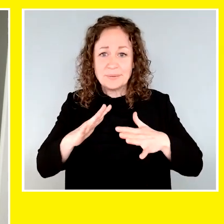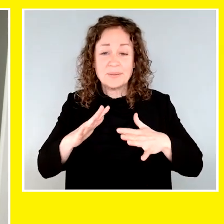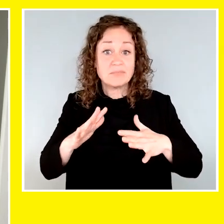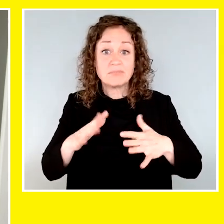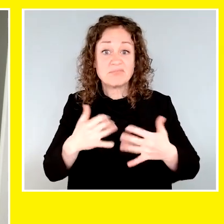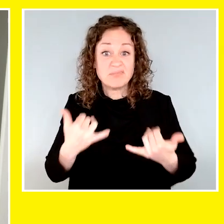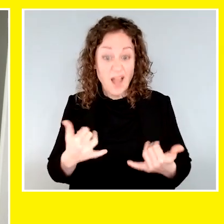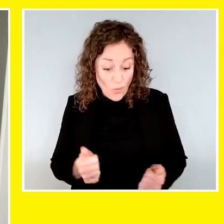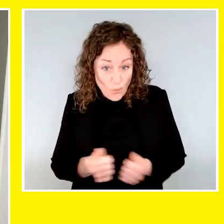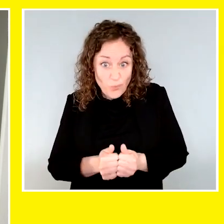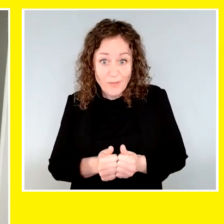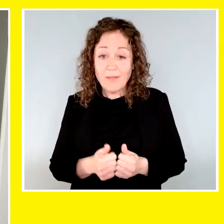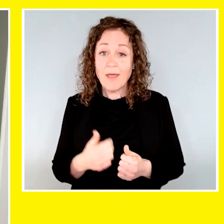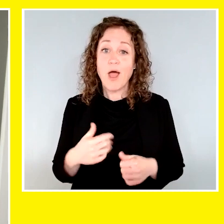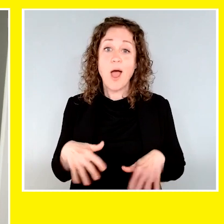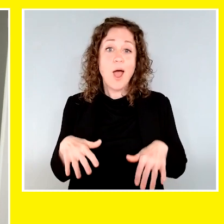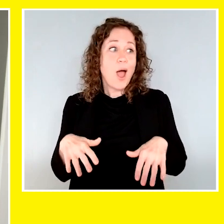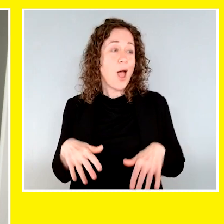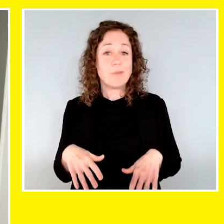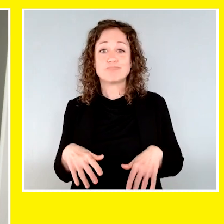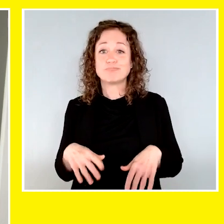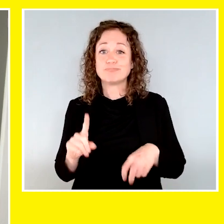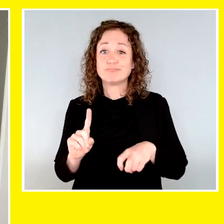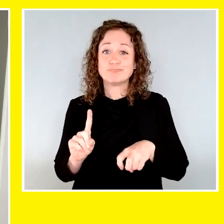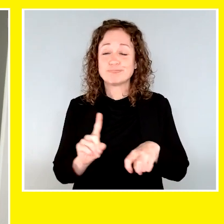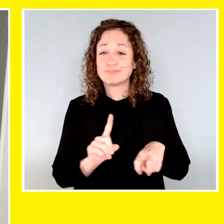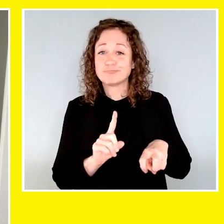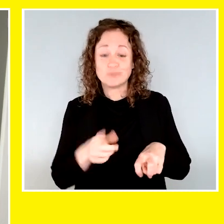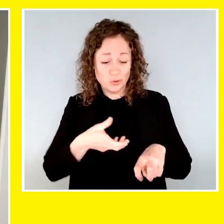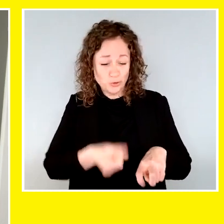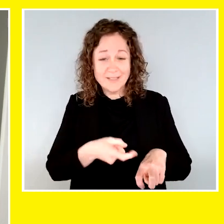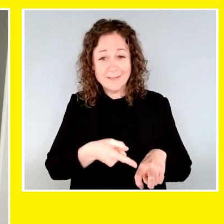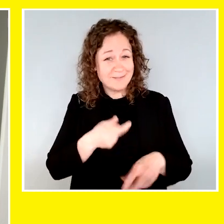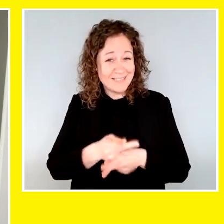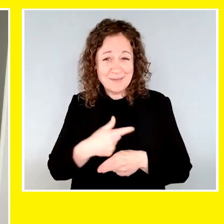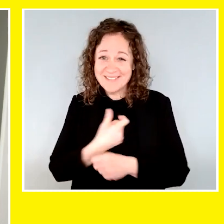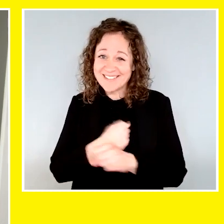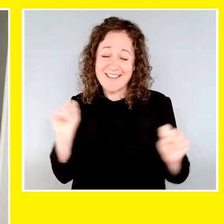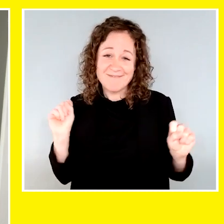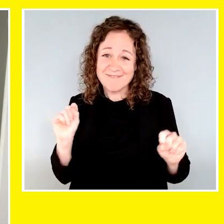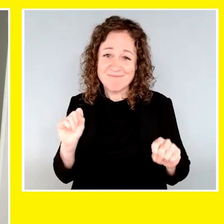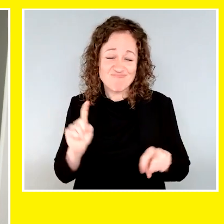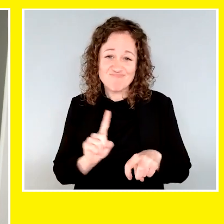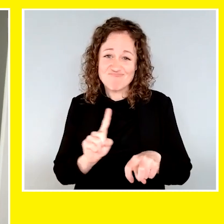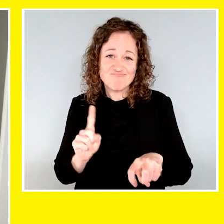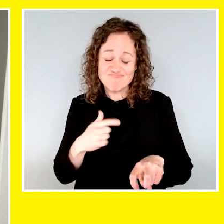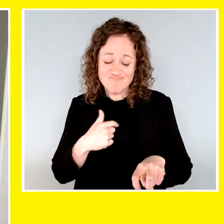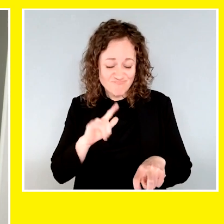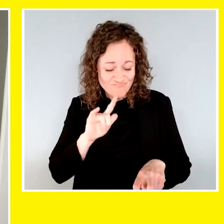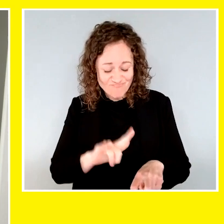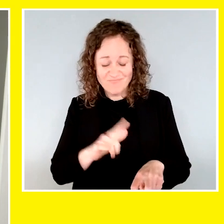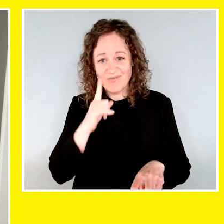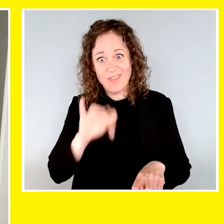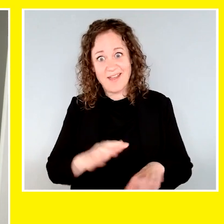and, you know, going about my daily life. But now I can just sit back and enjoy the ride. just have to trust him and he